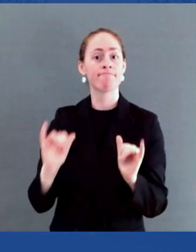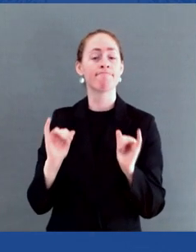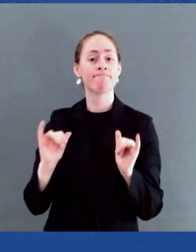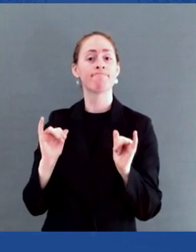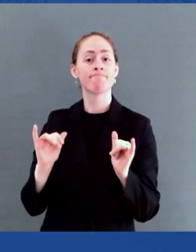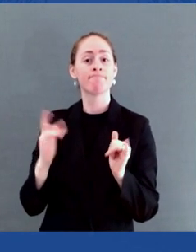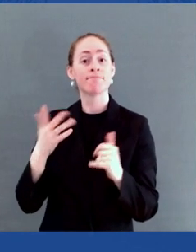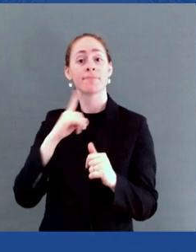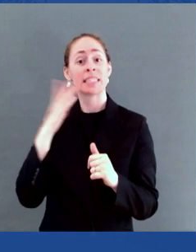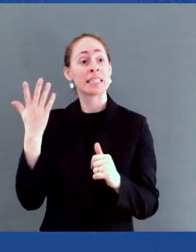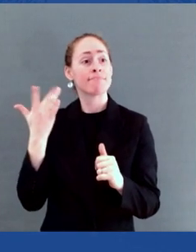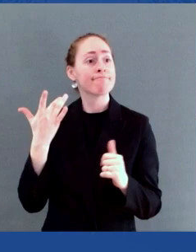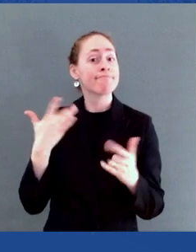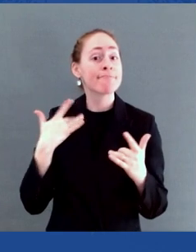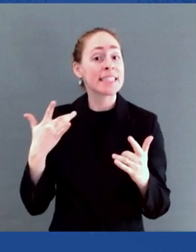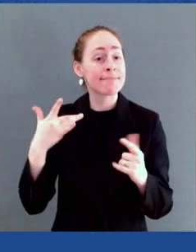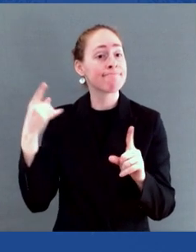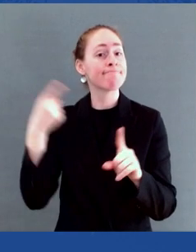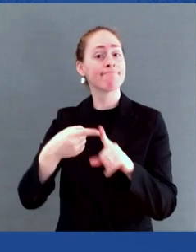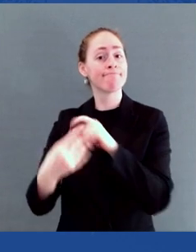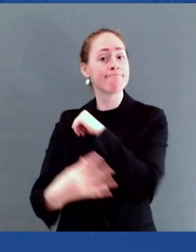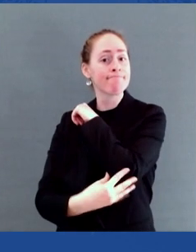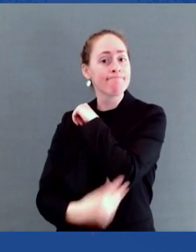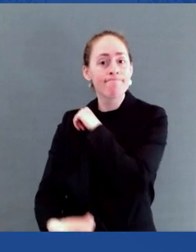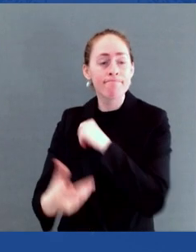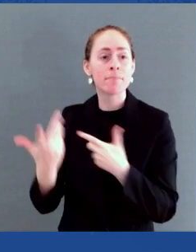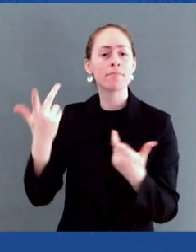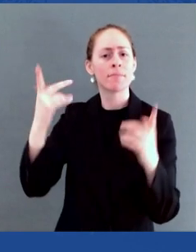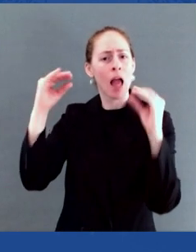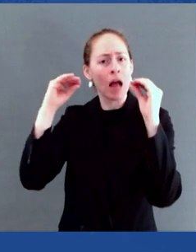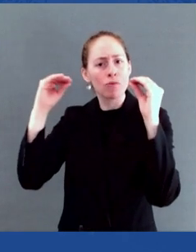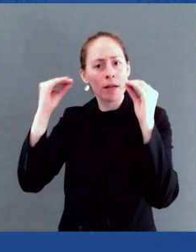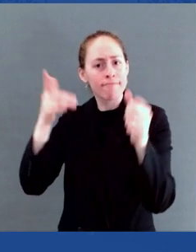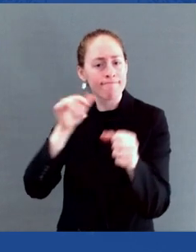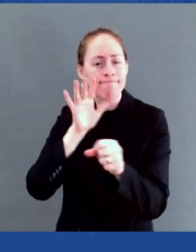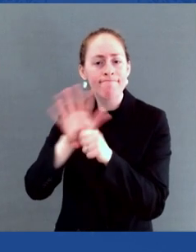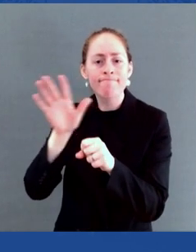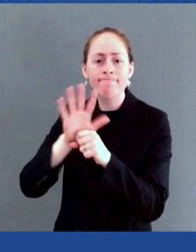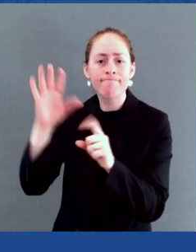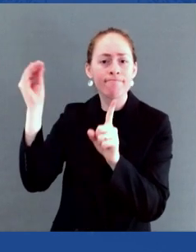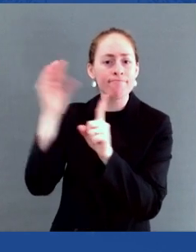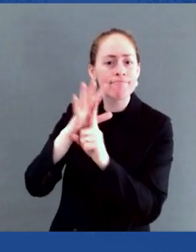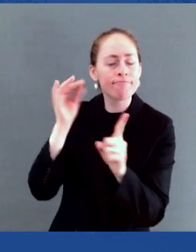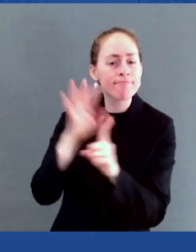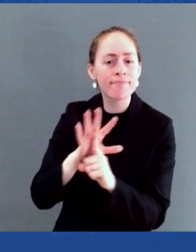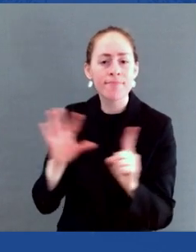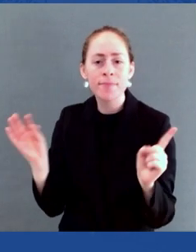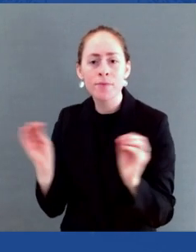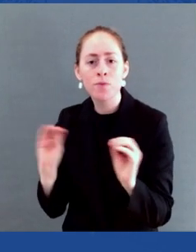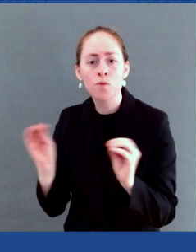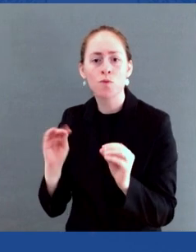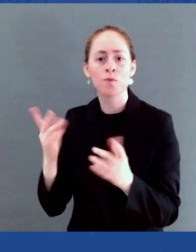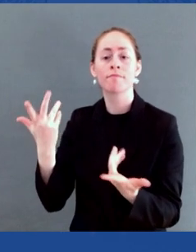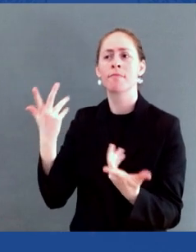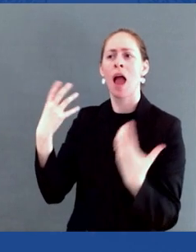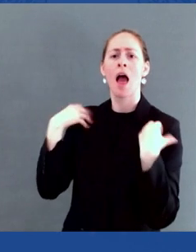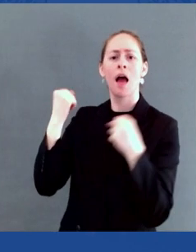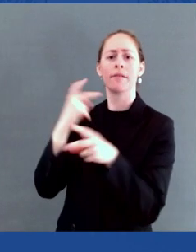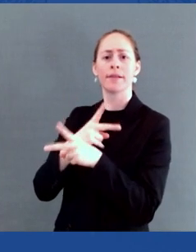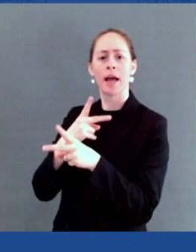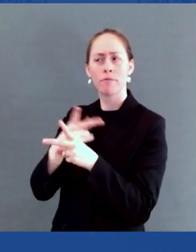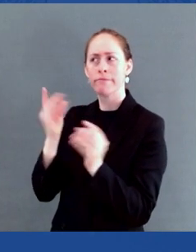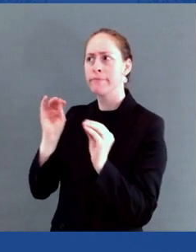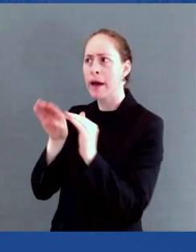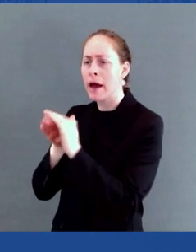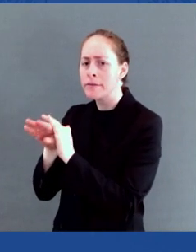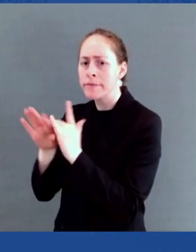basic access to health care, homelessness, and cultural barriers and stigma. And there still